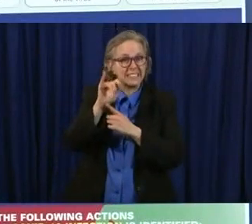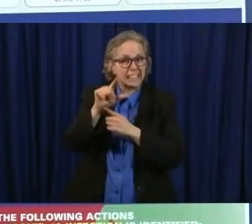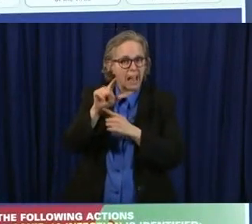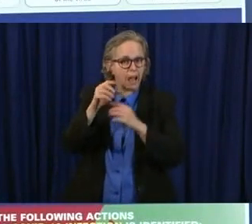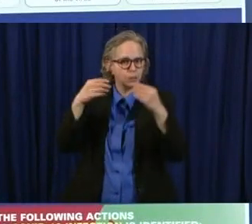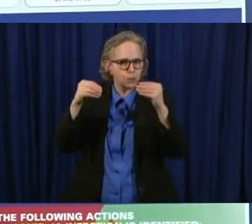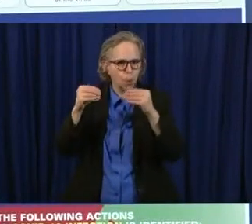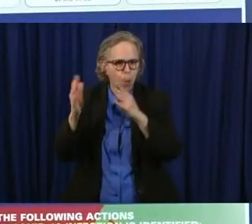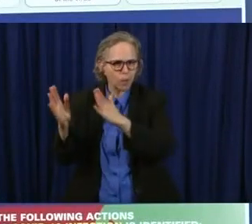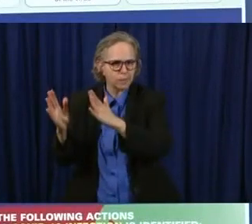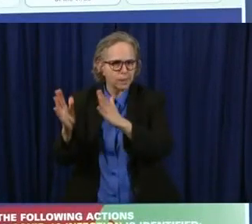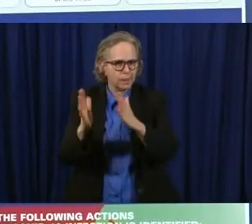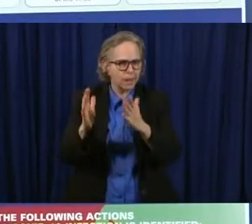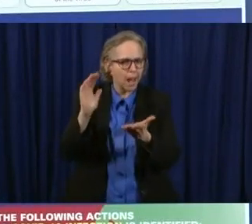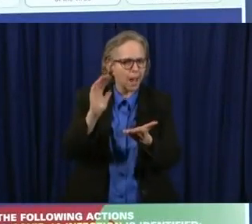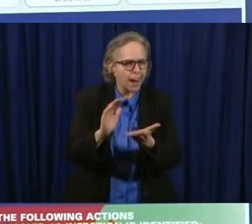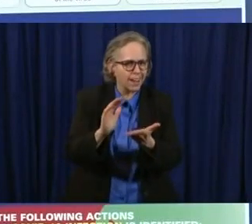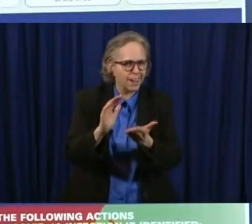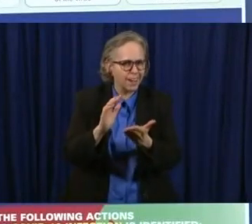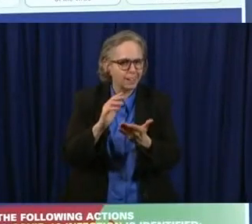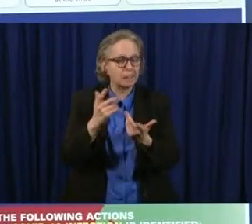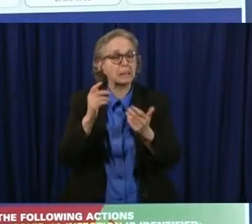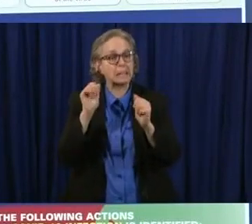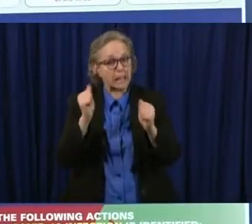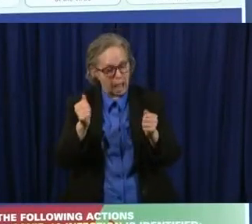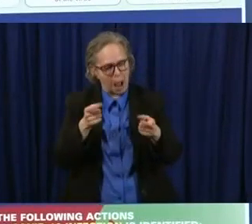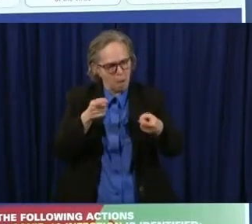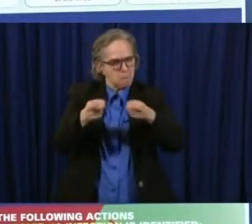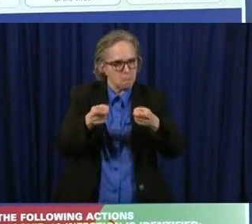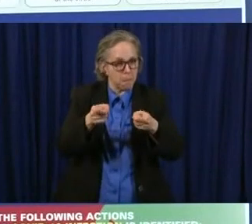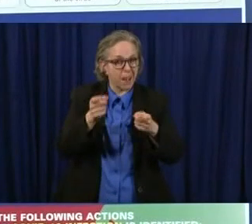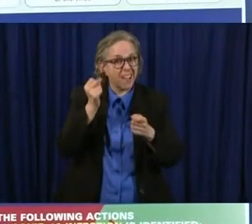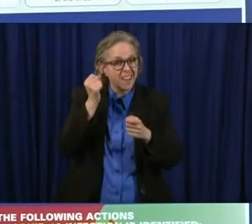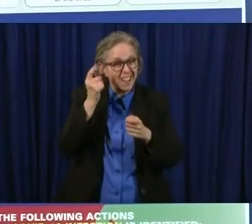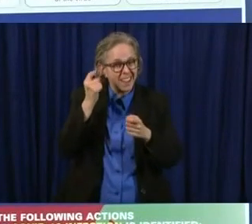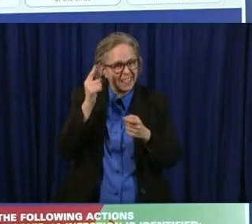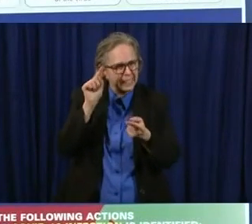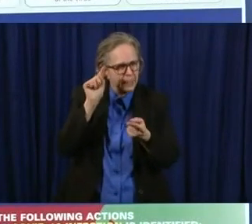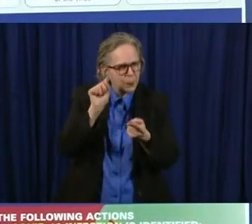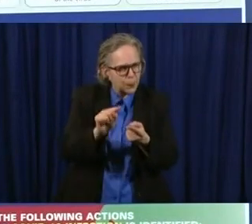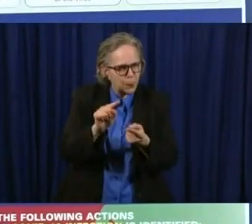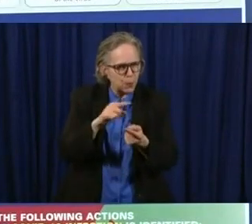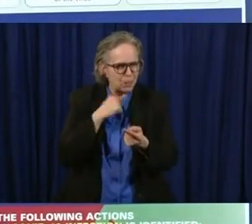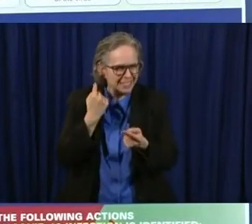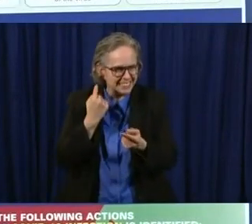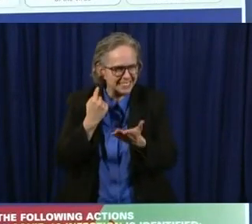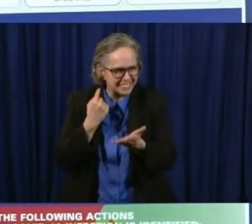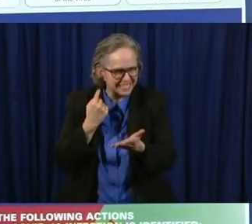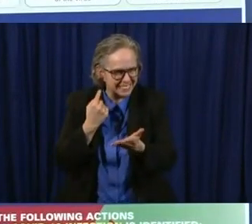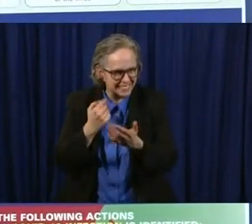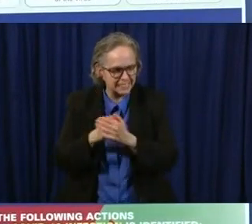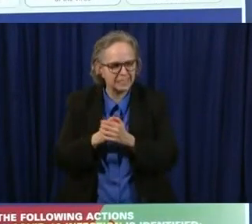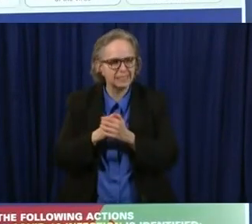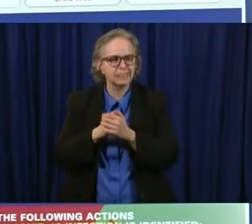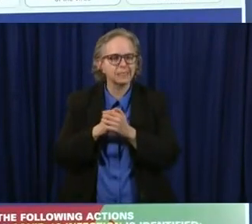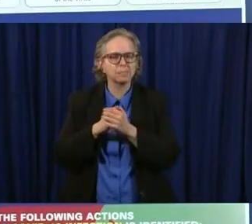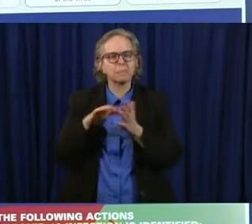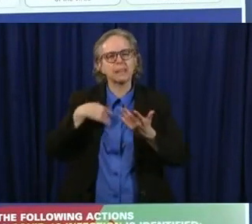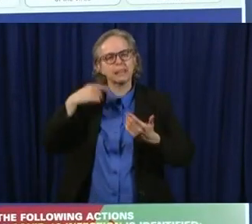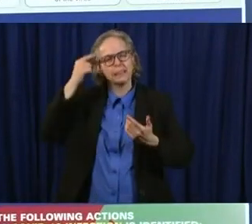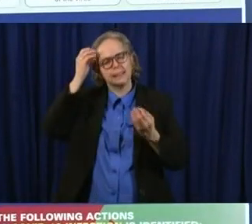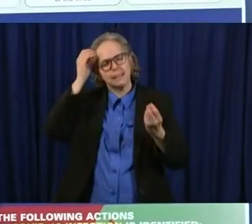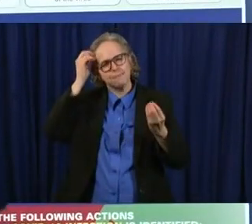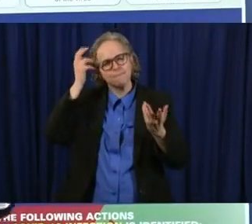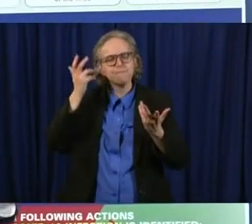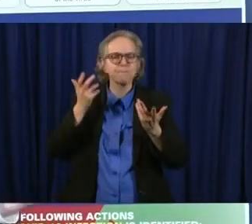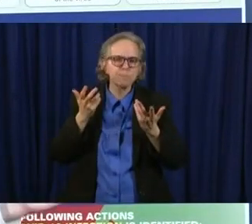um situation and i think most people when they put them on the scale uh from